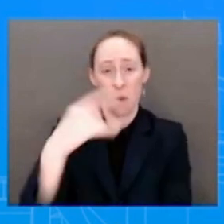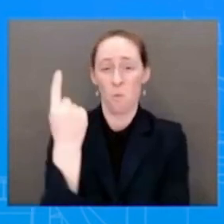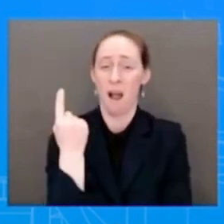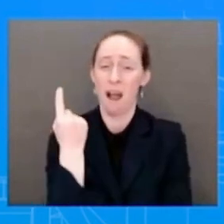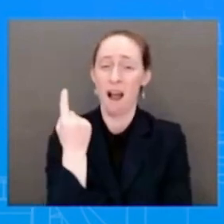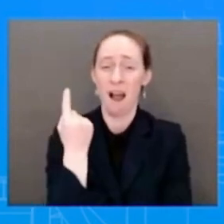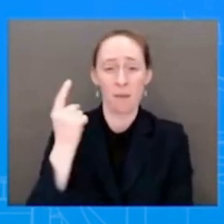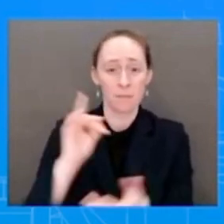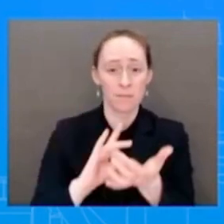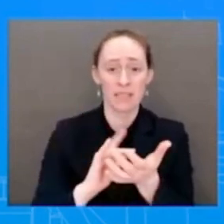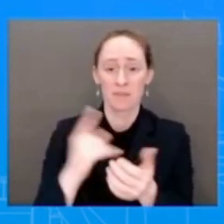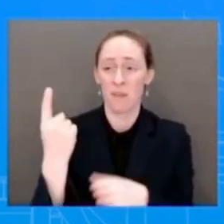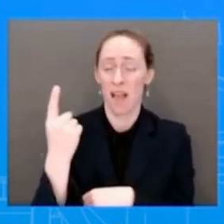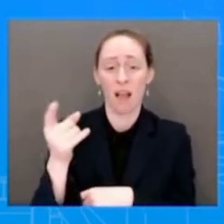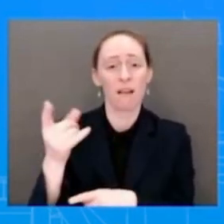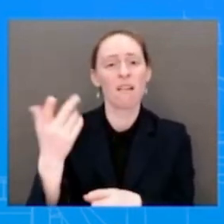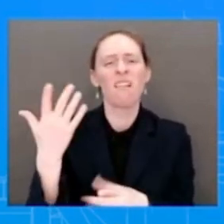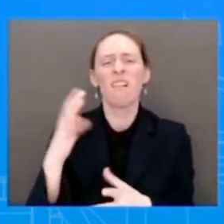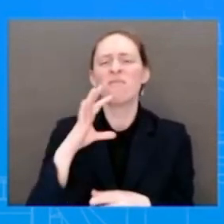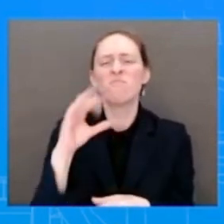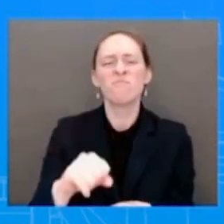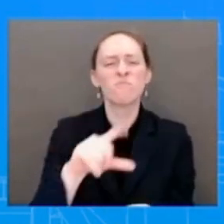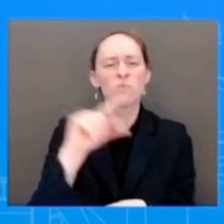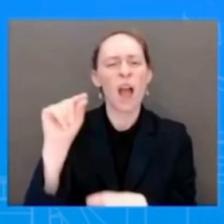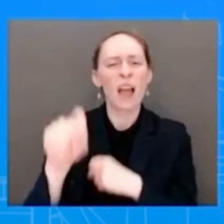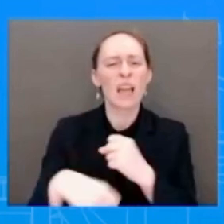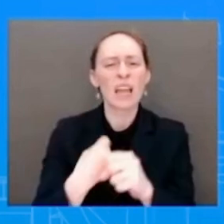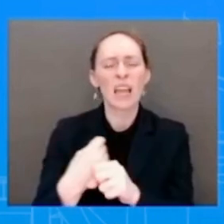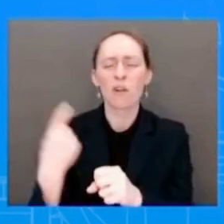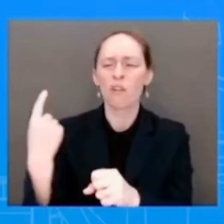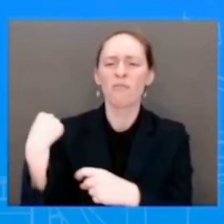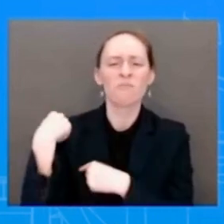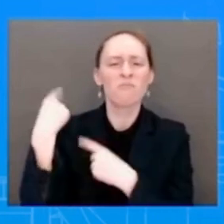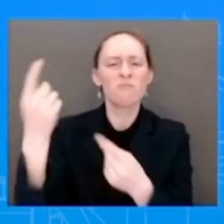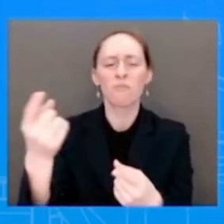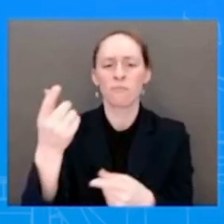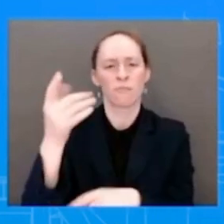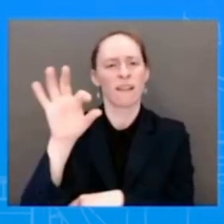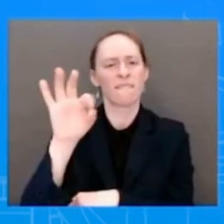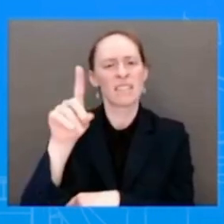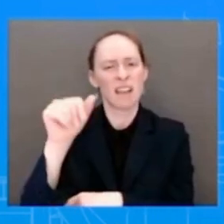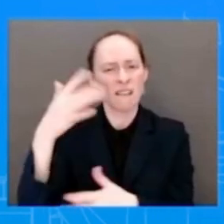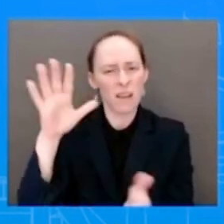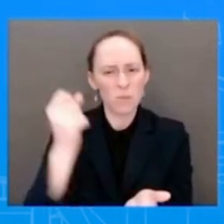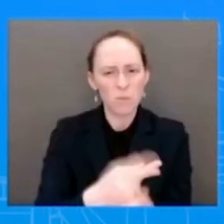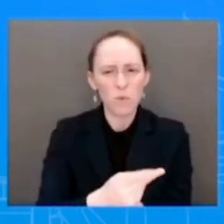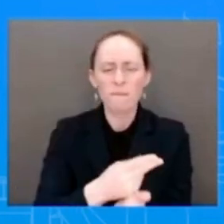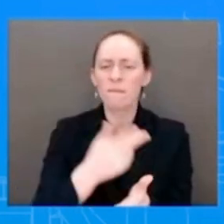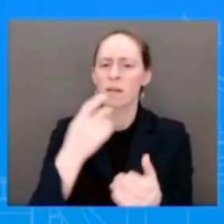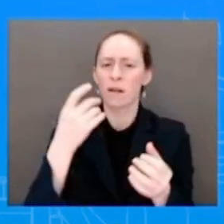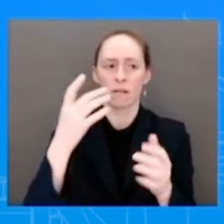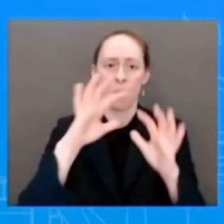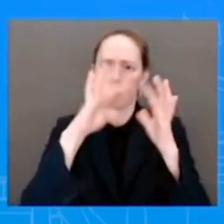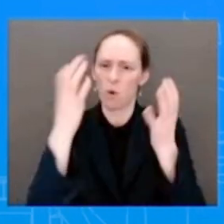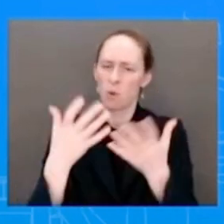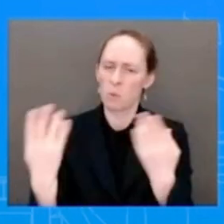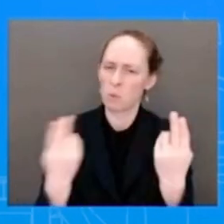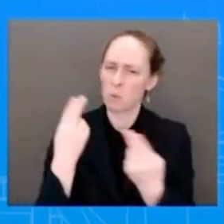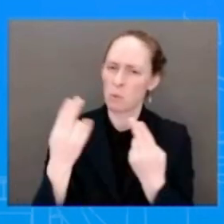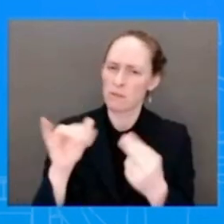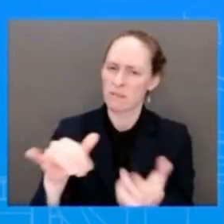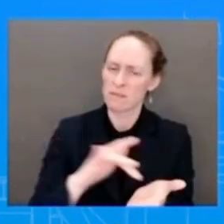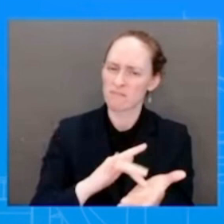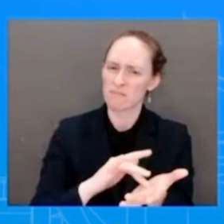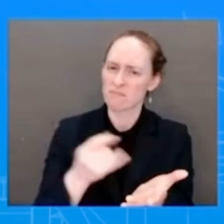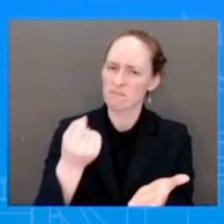effective, and it's used all around the world. And as I just said, it accounts for the majority of abortions here in the United States. Lawsuits and other